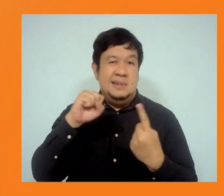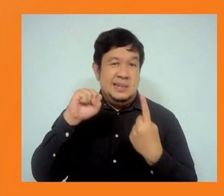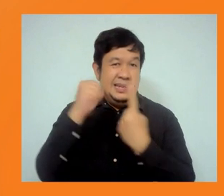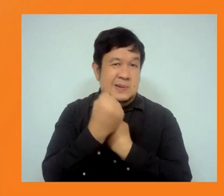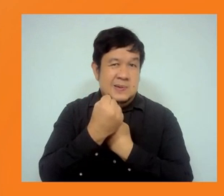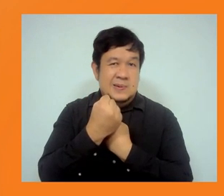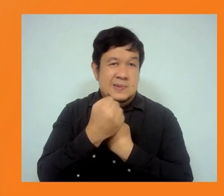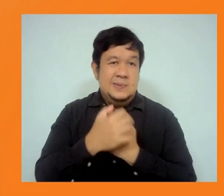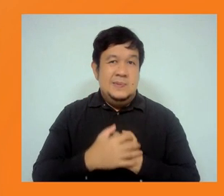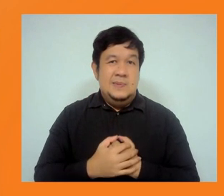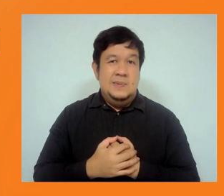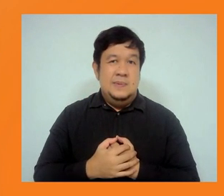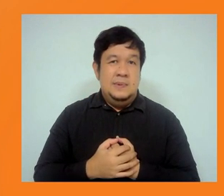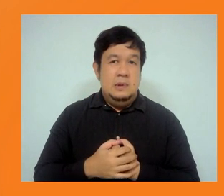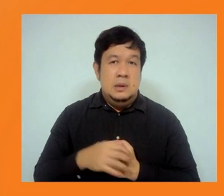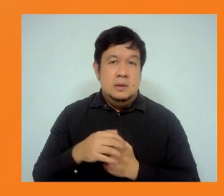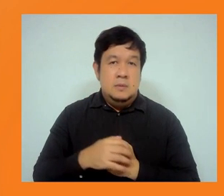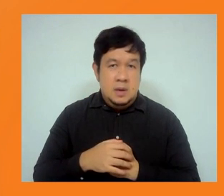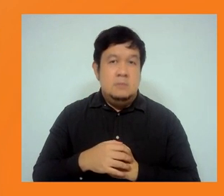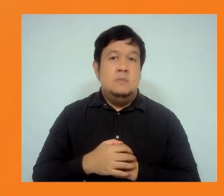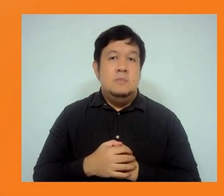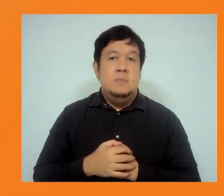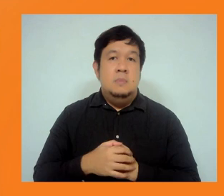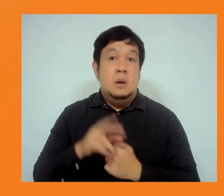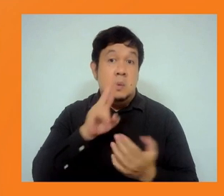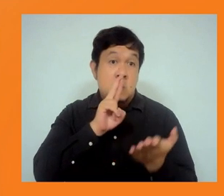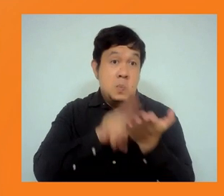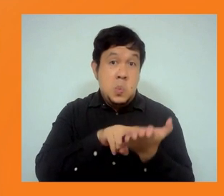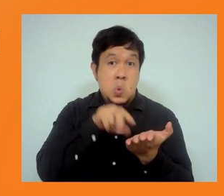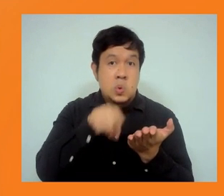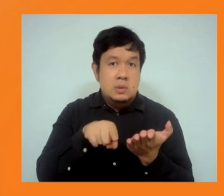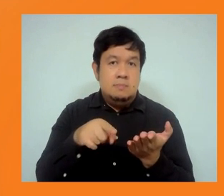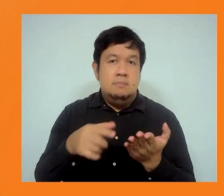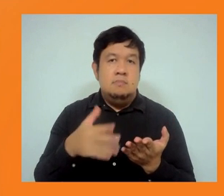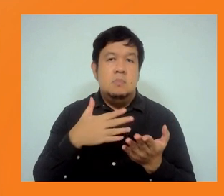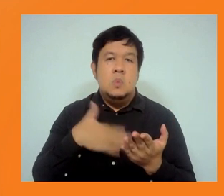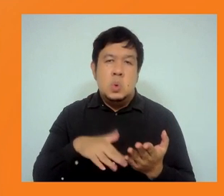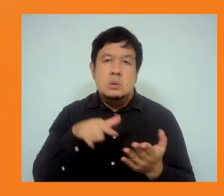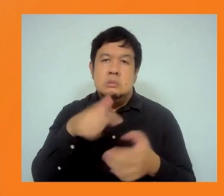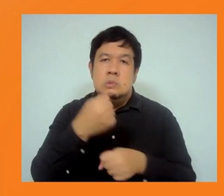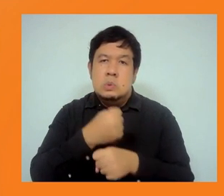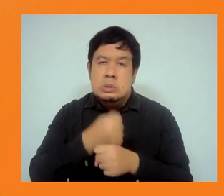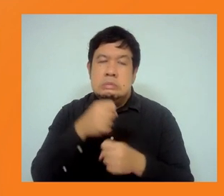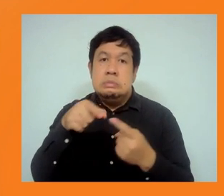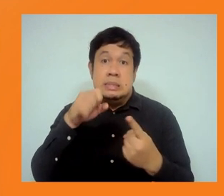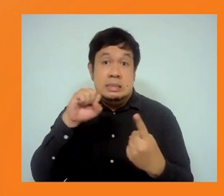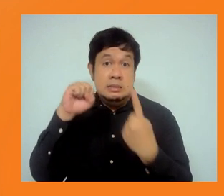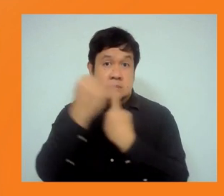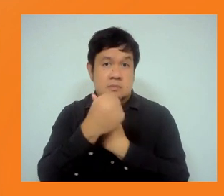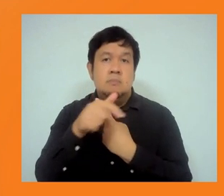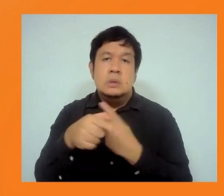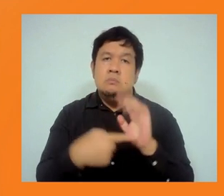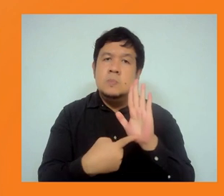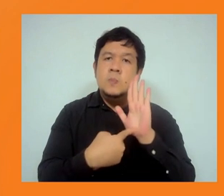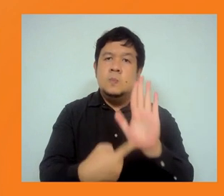in terms of the areas that need to be strengthened on labour and working conditions. And actually, I want to assure you that what we're thinking